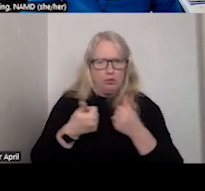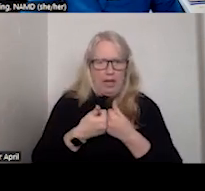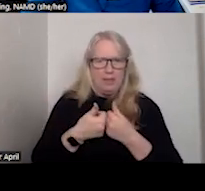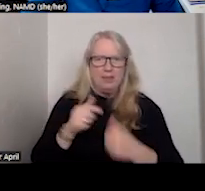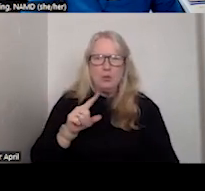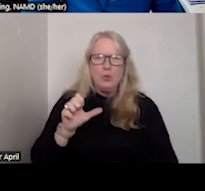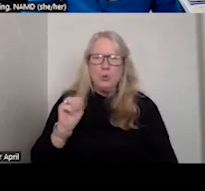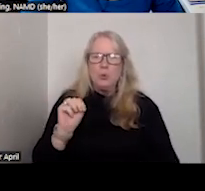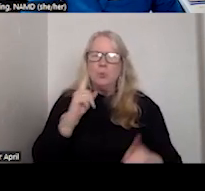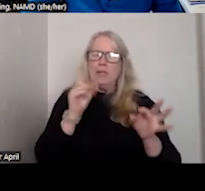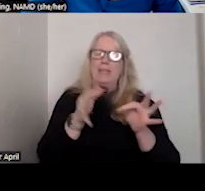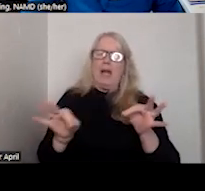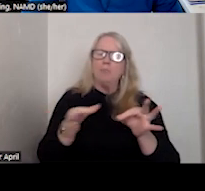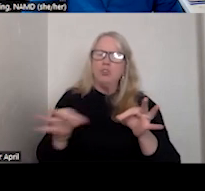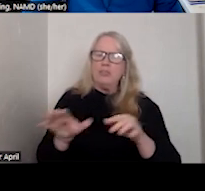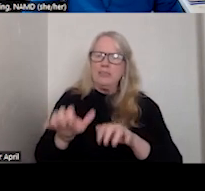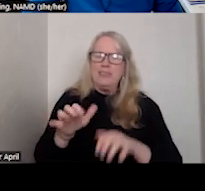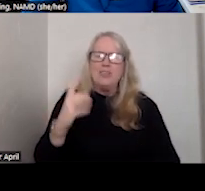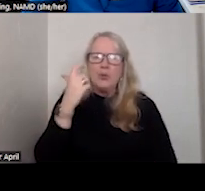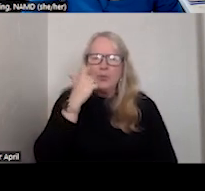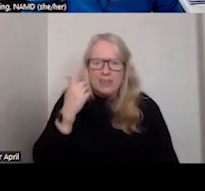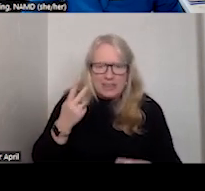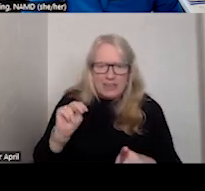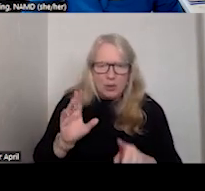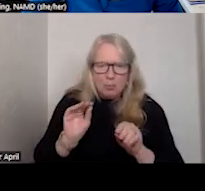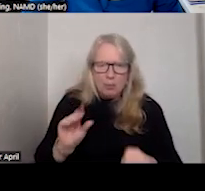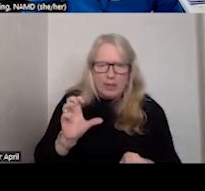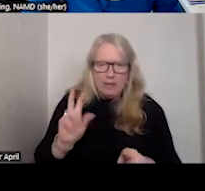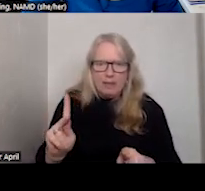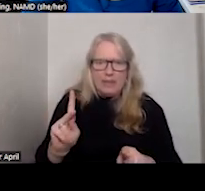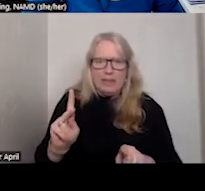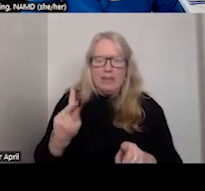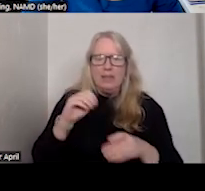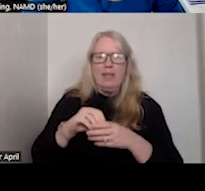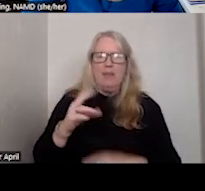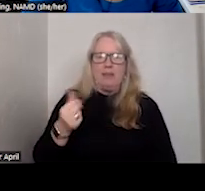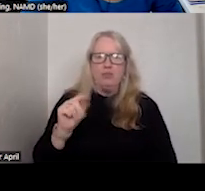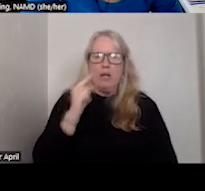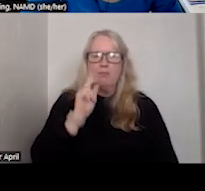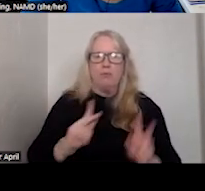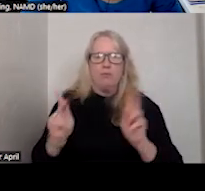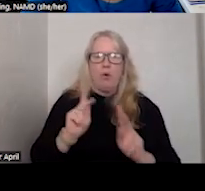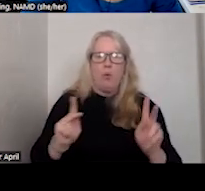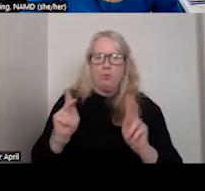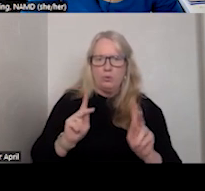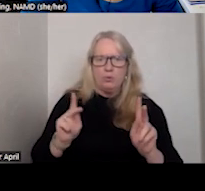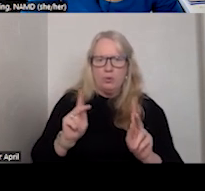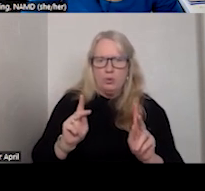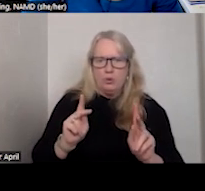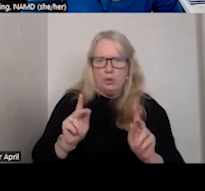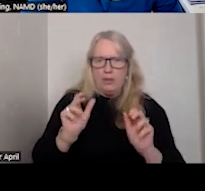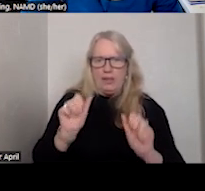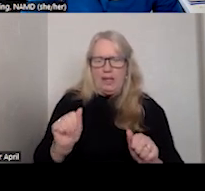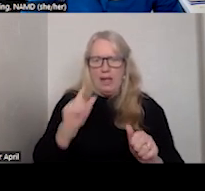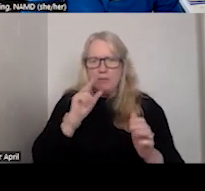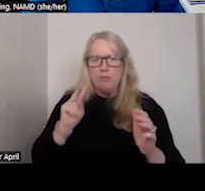captioning today. So Karen just dropped a link in the chat for folks to be able to view